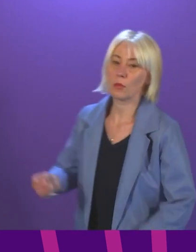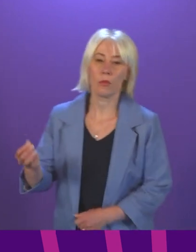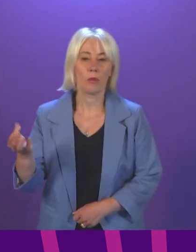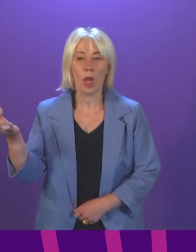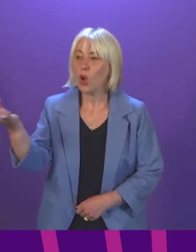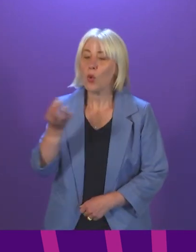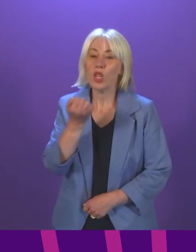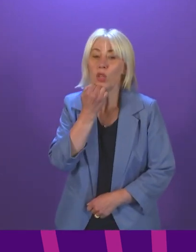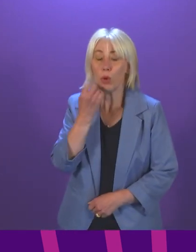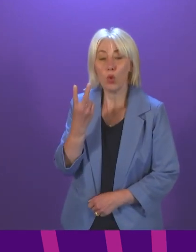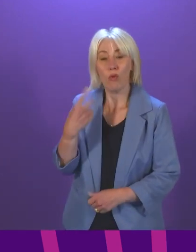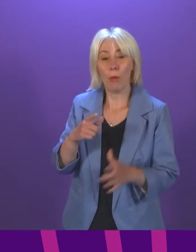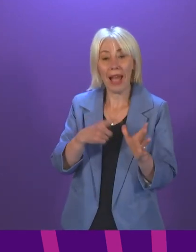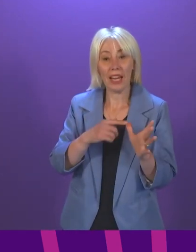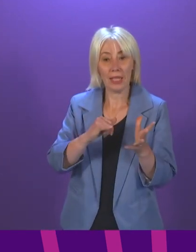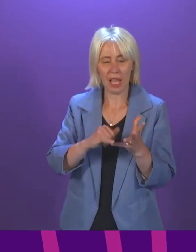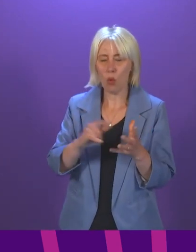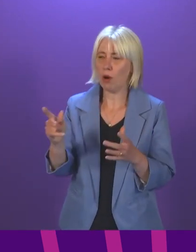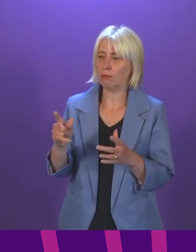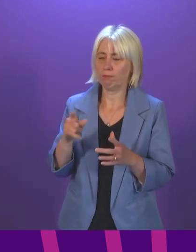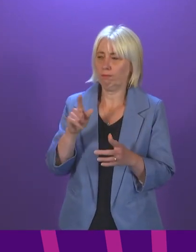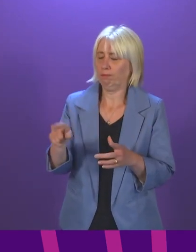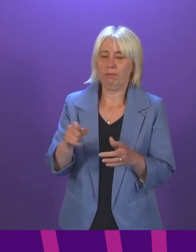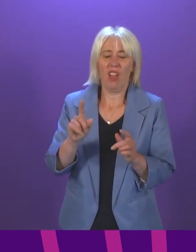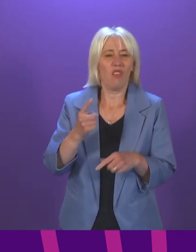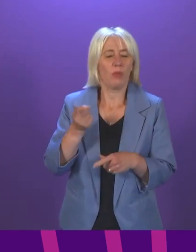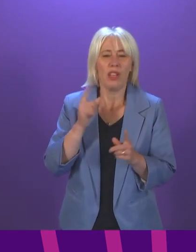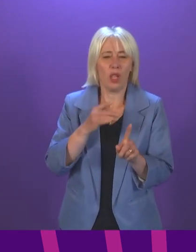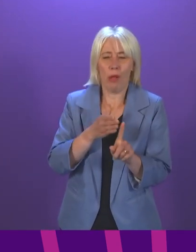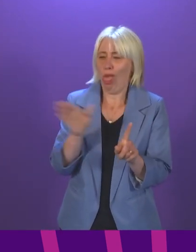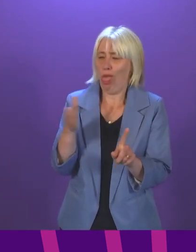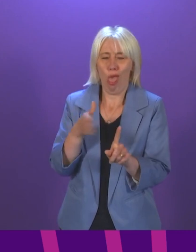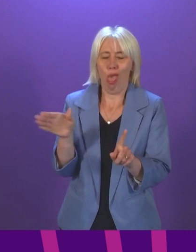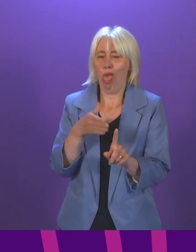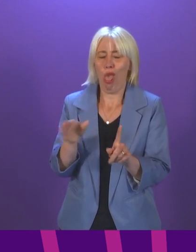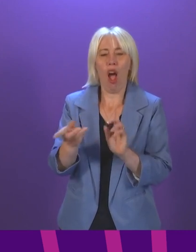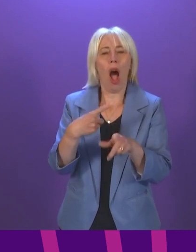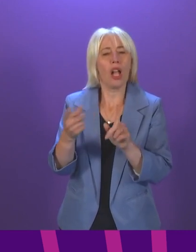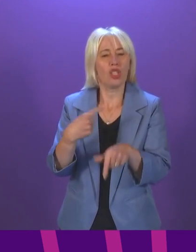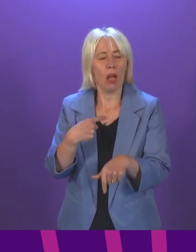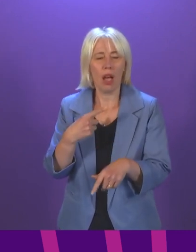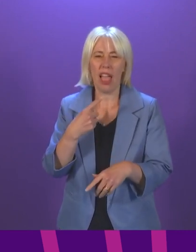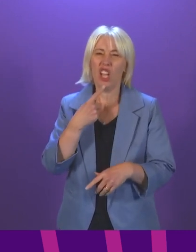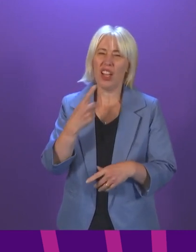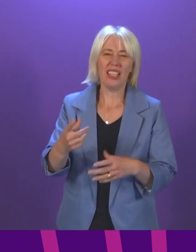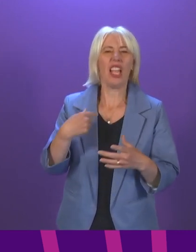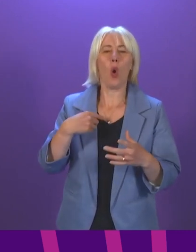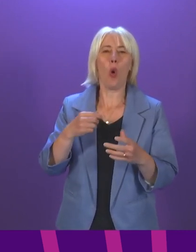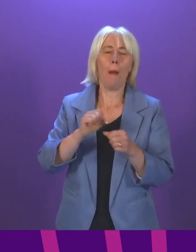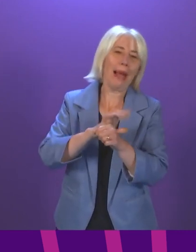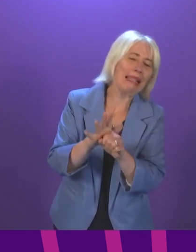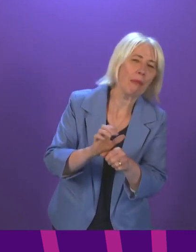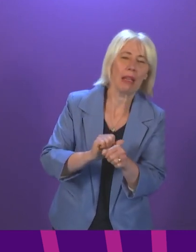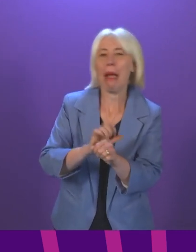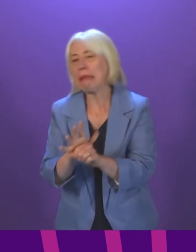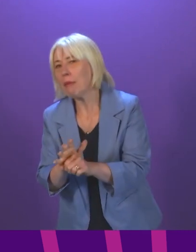The First Minister has evaded this issue for weeks and she tries to hide behind the pandemic. But let us look at the stats before the